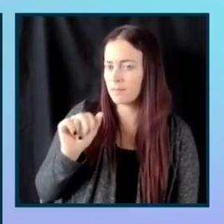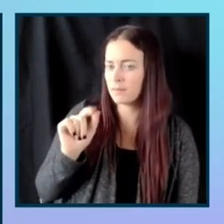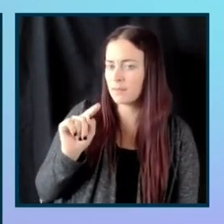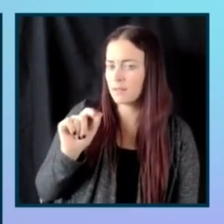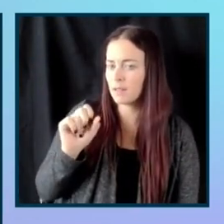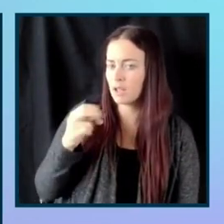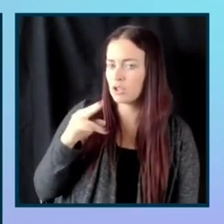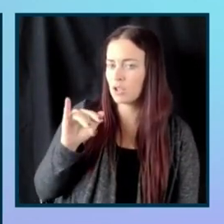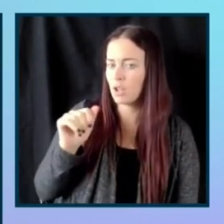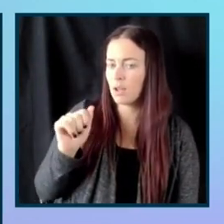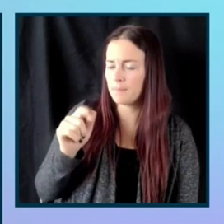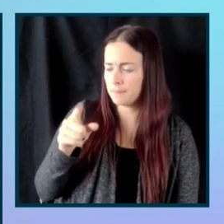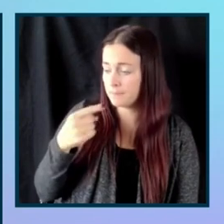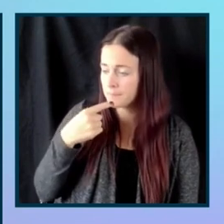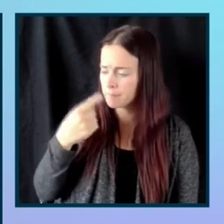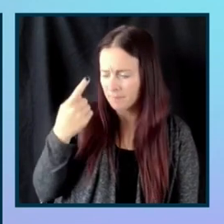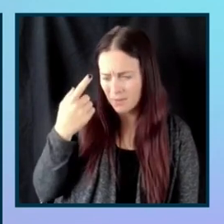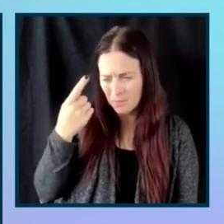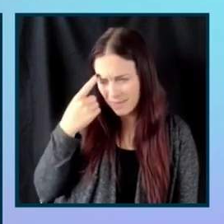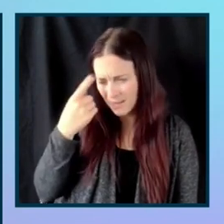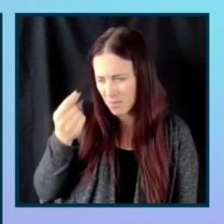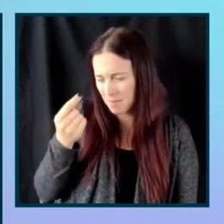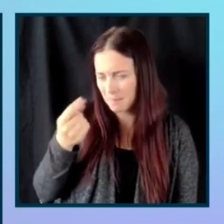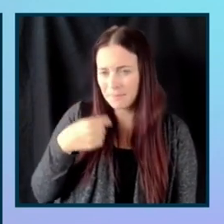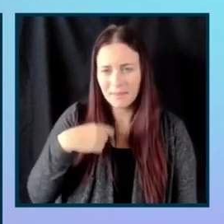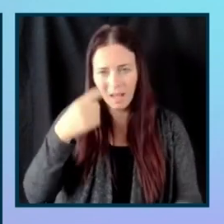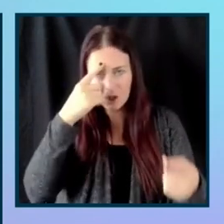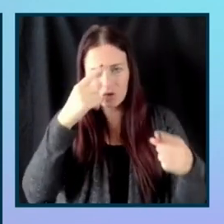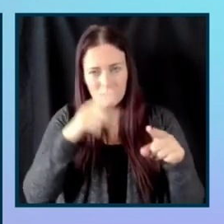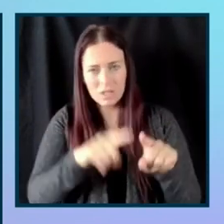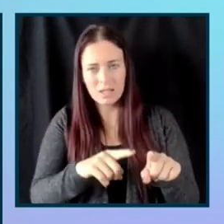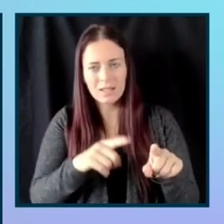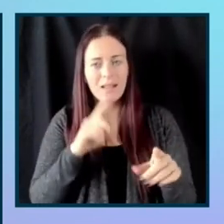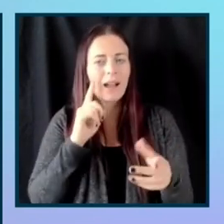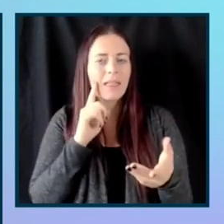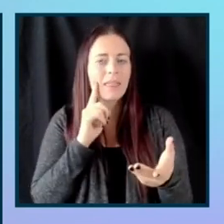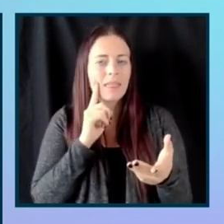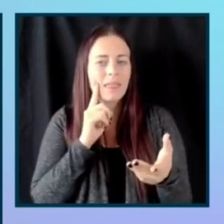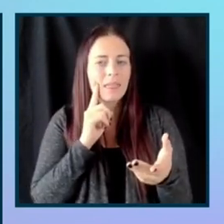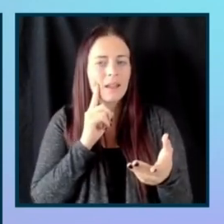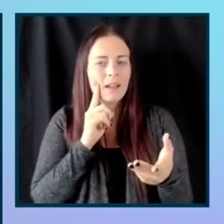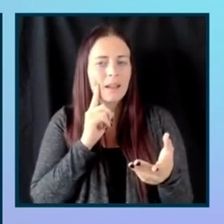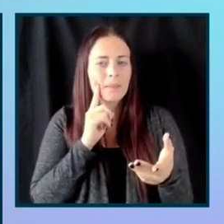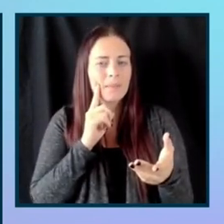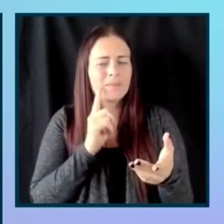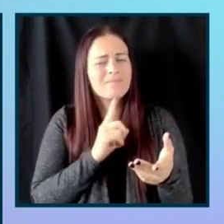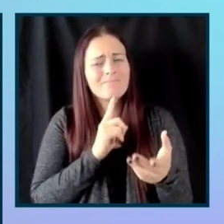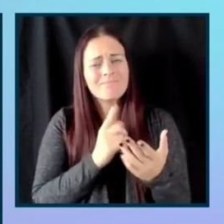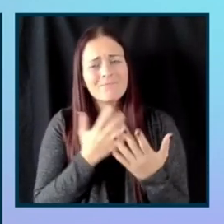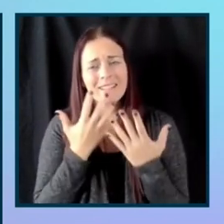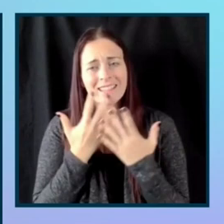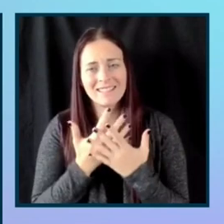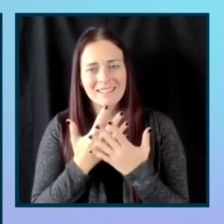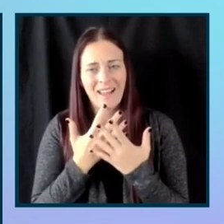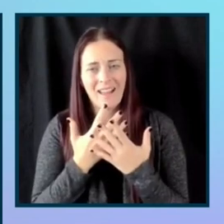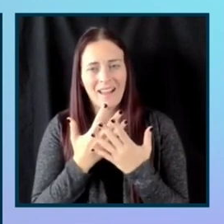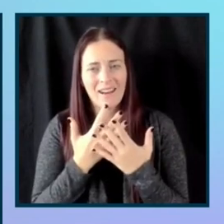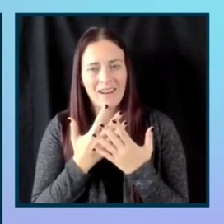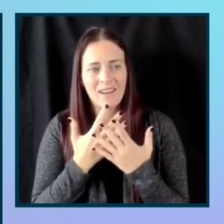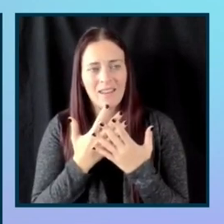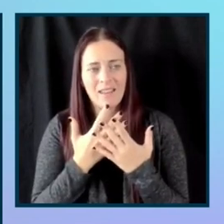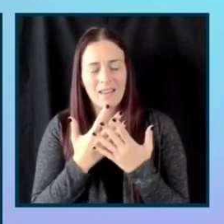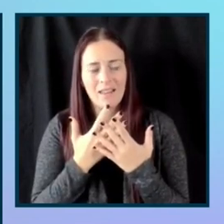agree with you. And maybe for me to add on, it's, it's really sad. I think that